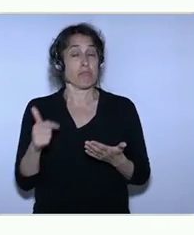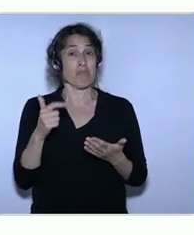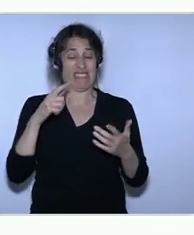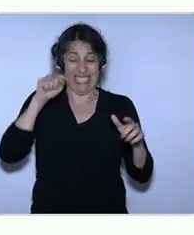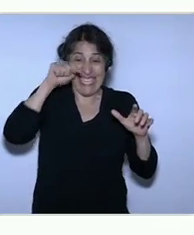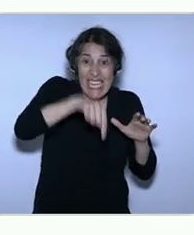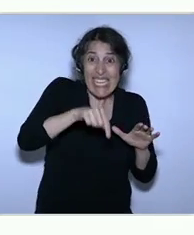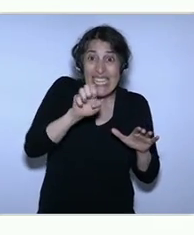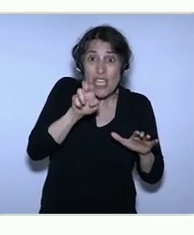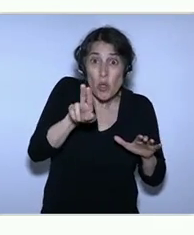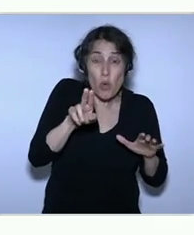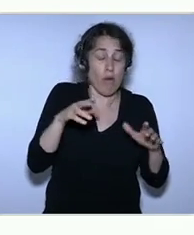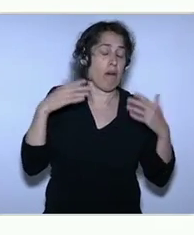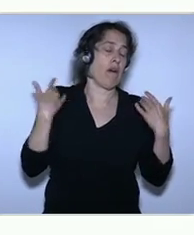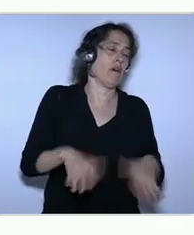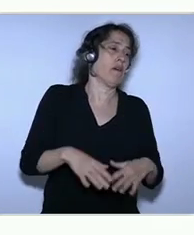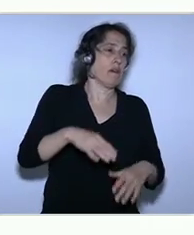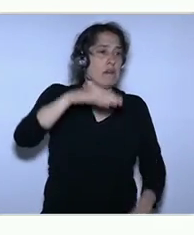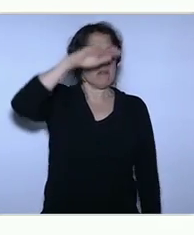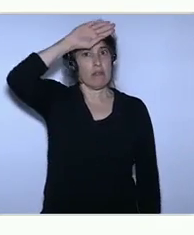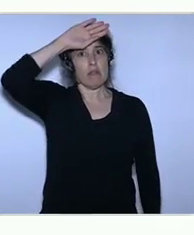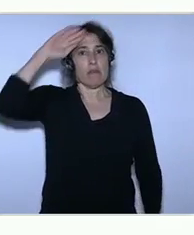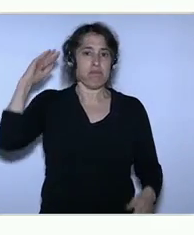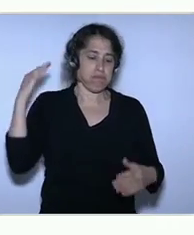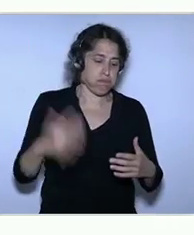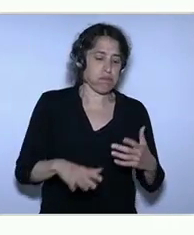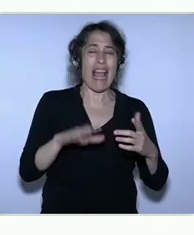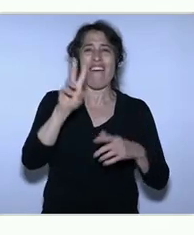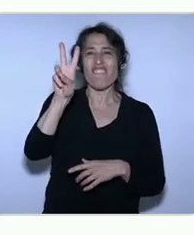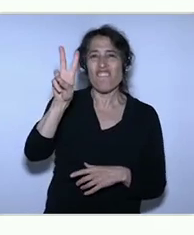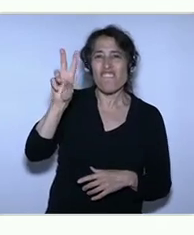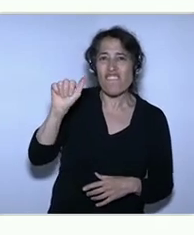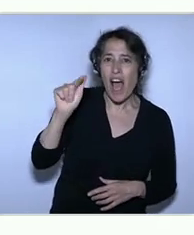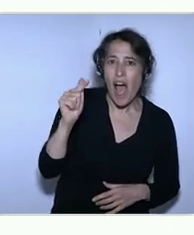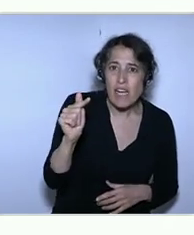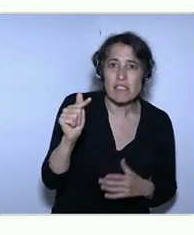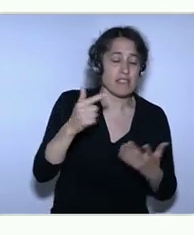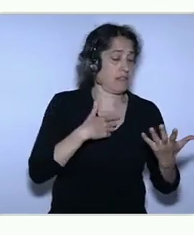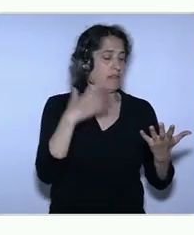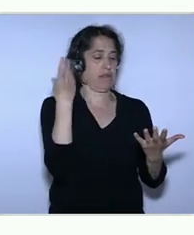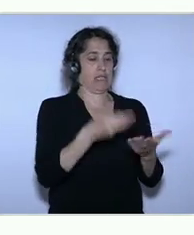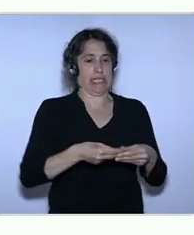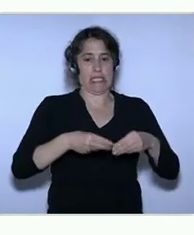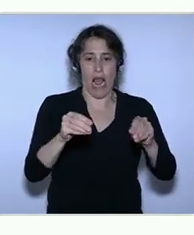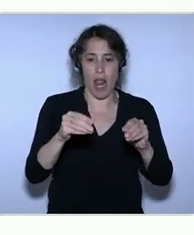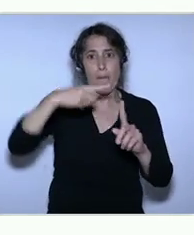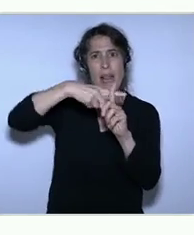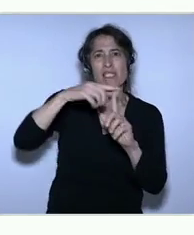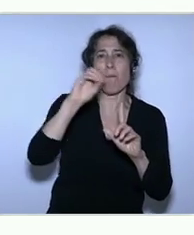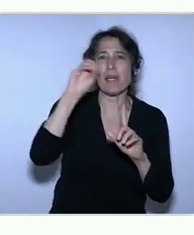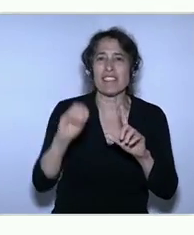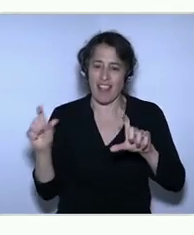with the recent changes in VAT rules. They mean that the administrative burden selling within the EU almost becomes bigger